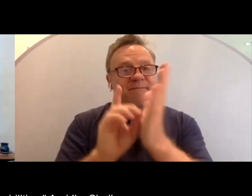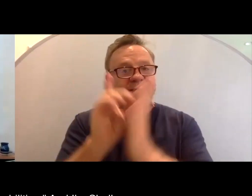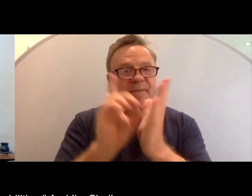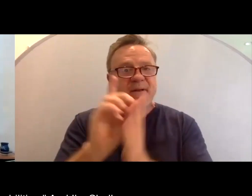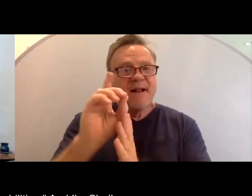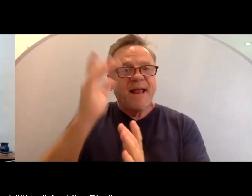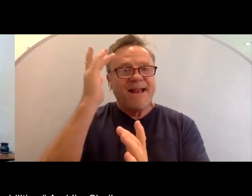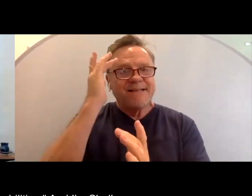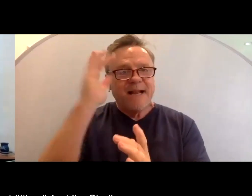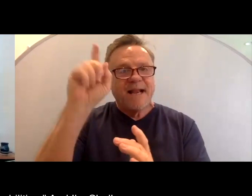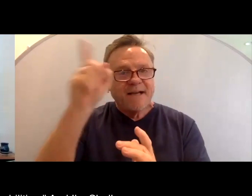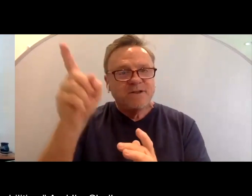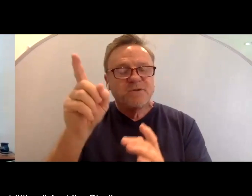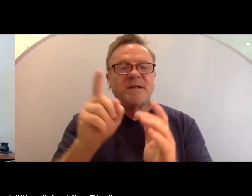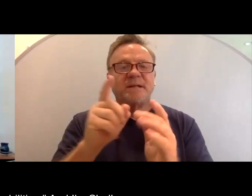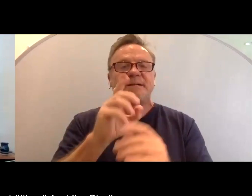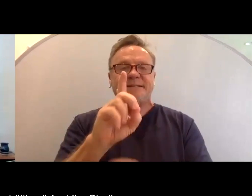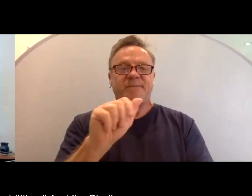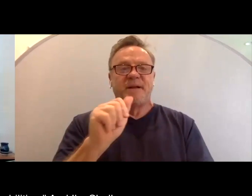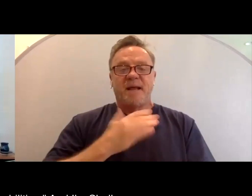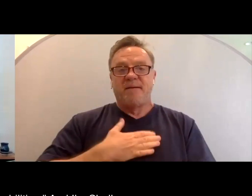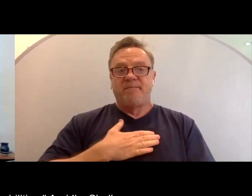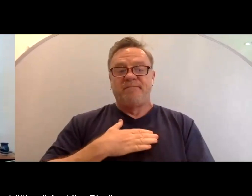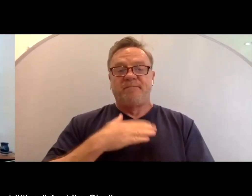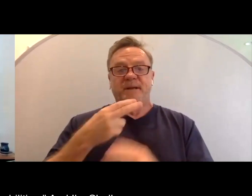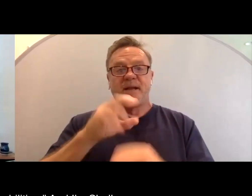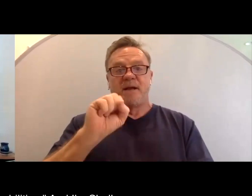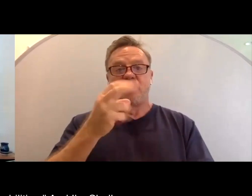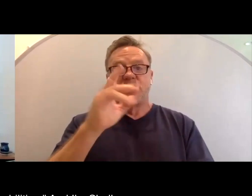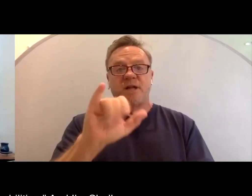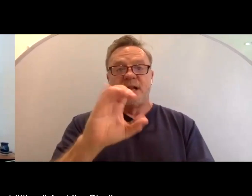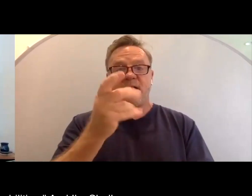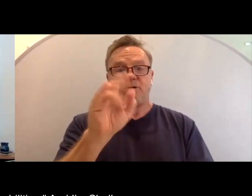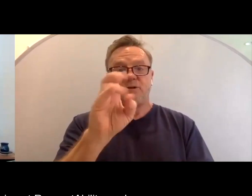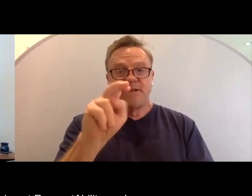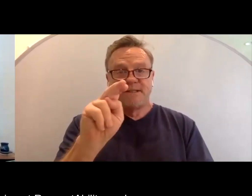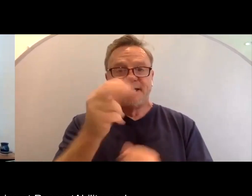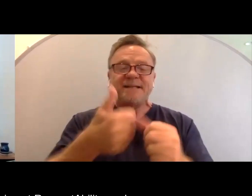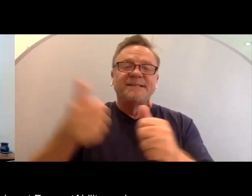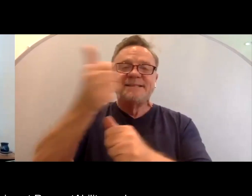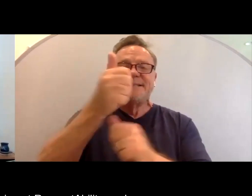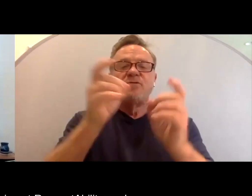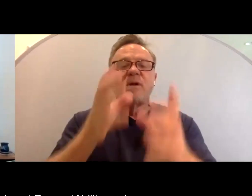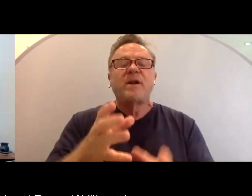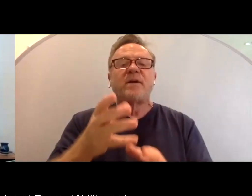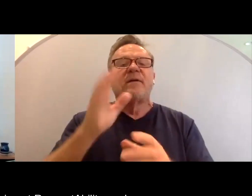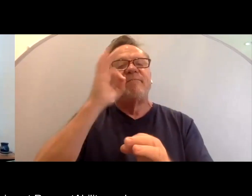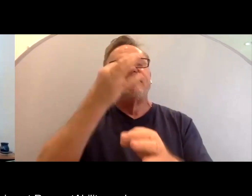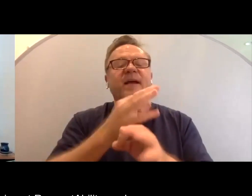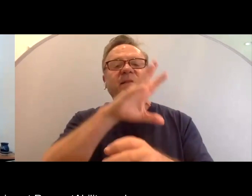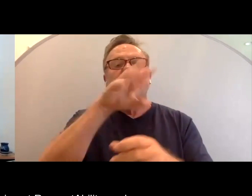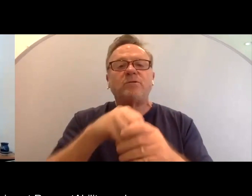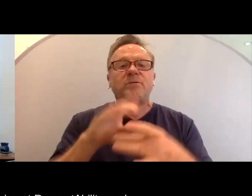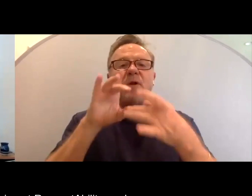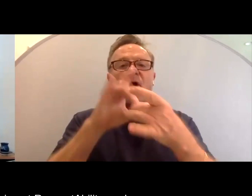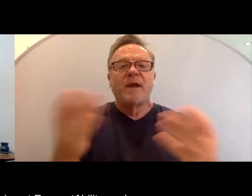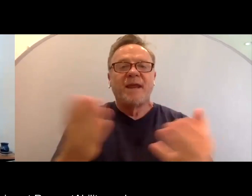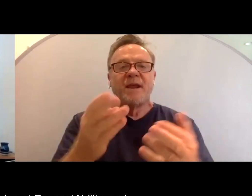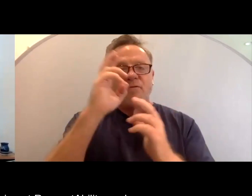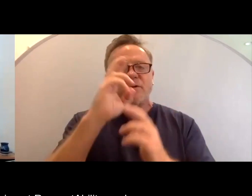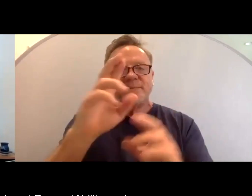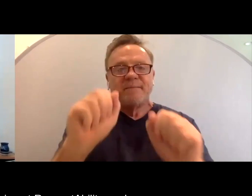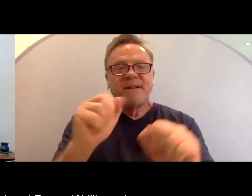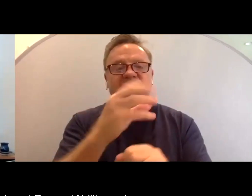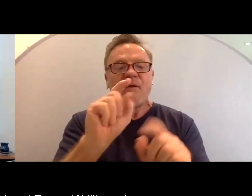Disabilities. And I'm Shelley Christensen. I'm the Senior Director of Faith, Inclusion, and Belonging at Respectability, and I